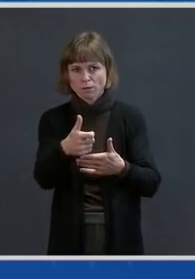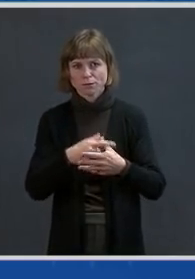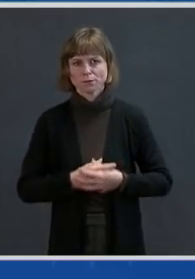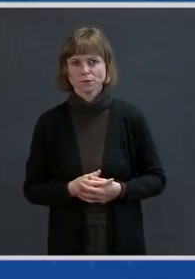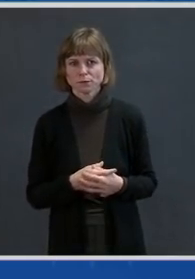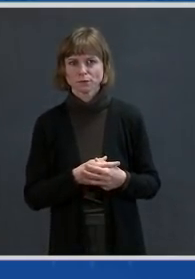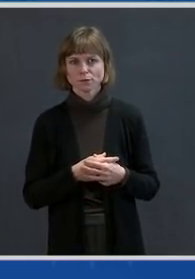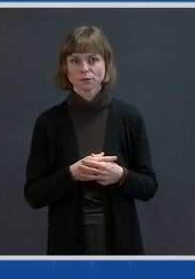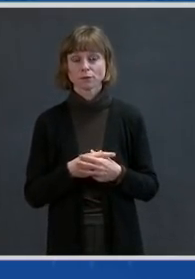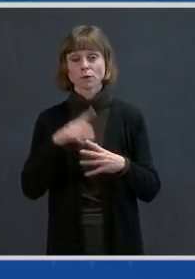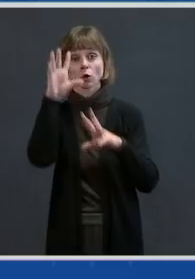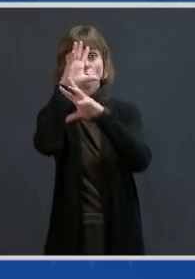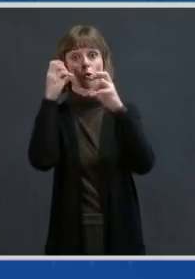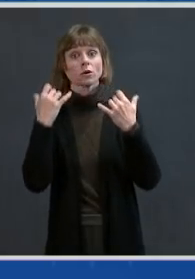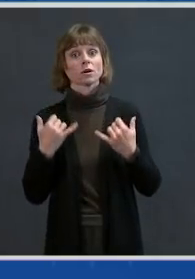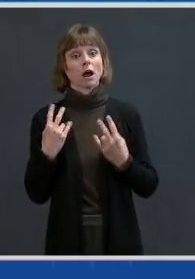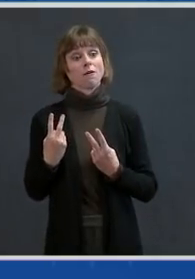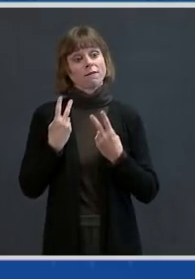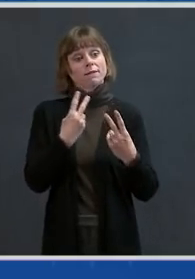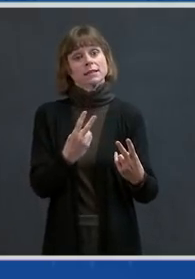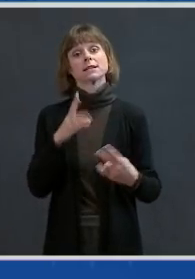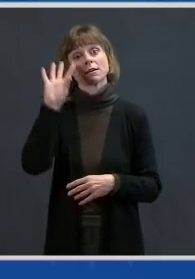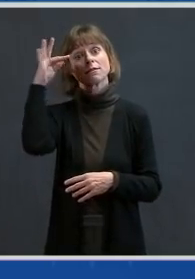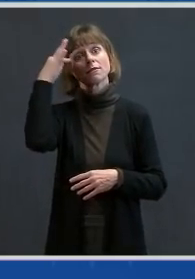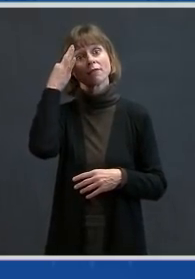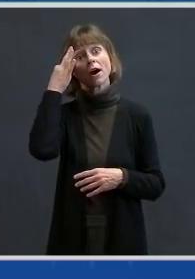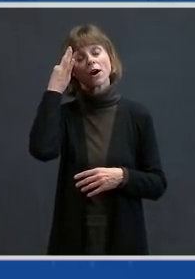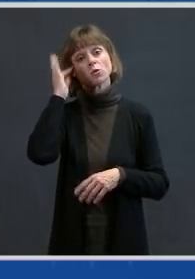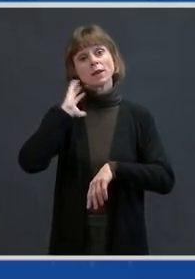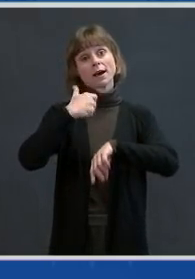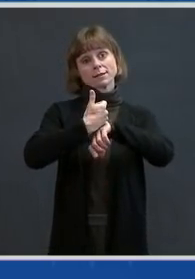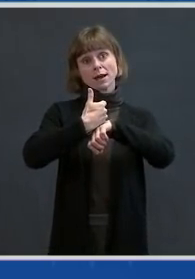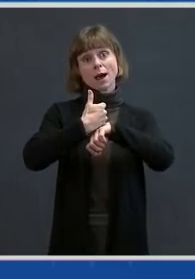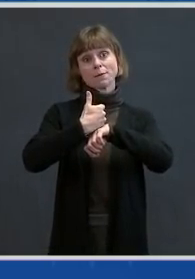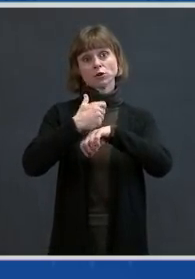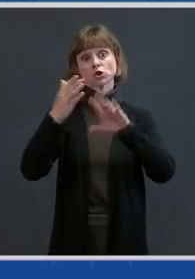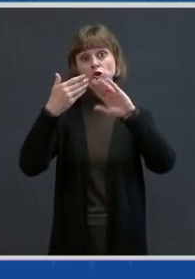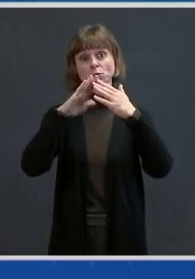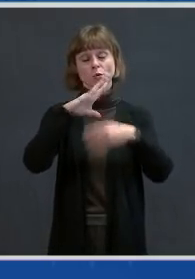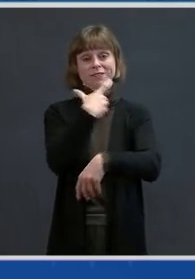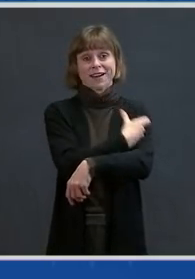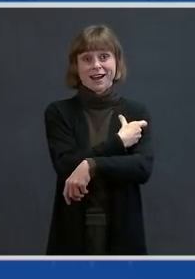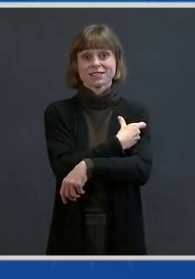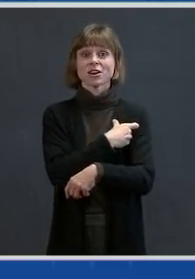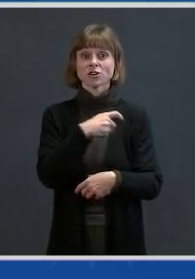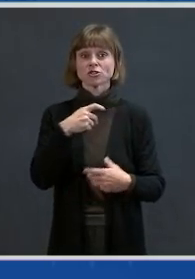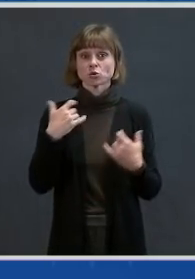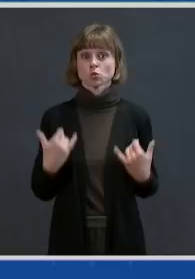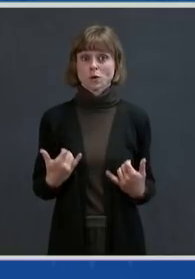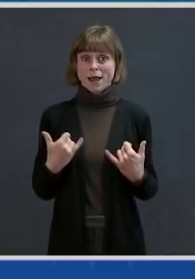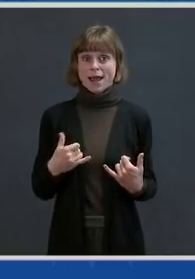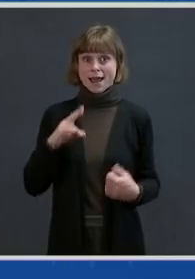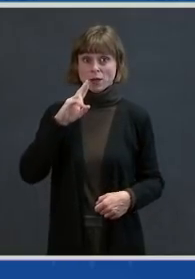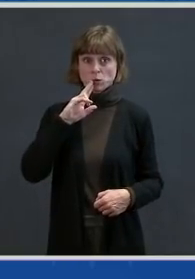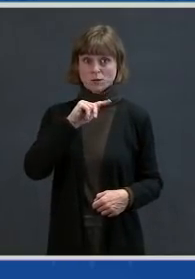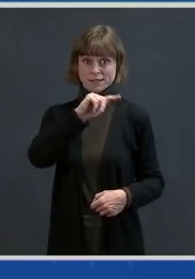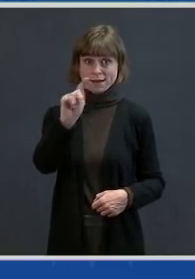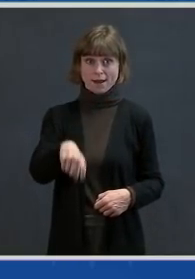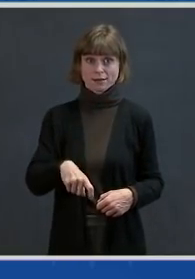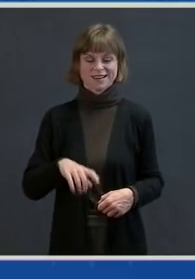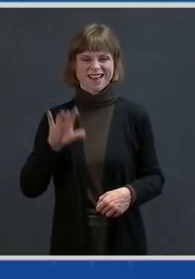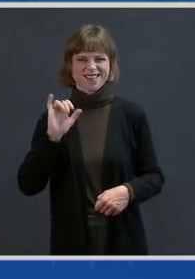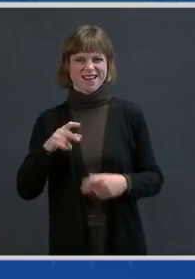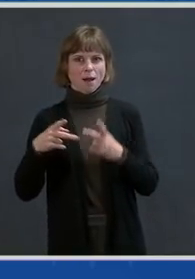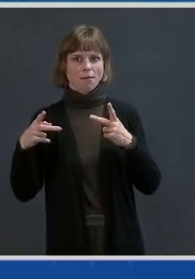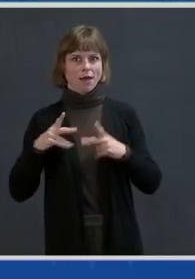President is visiting a federally established community vaccination site today in Houston, Texas. This site opened yesterday